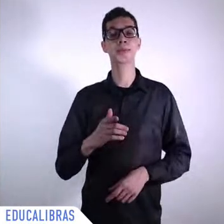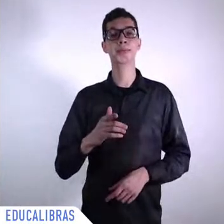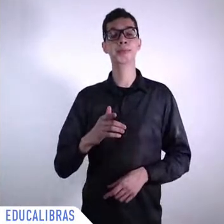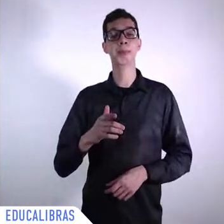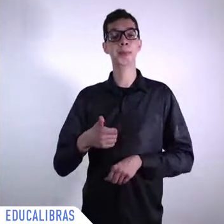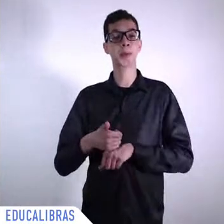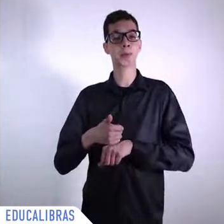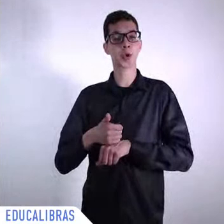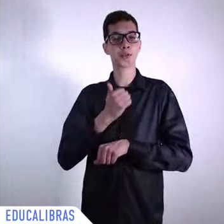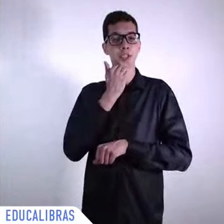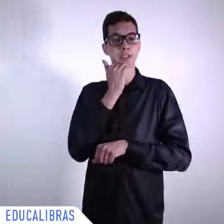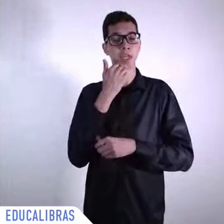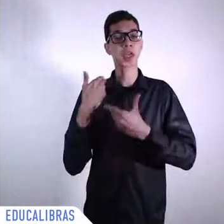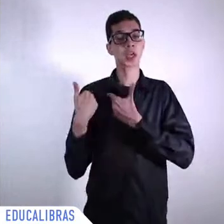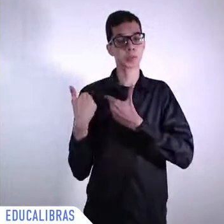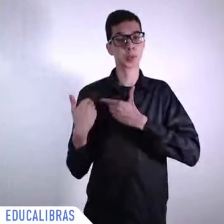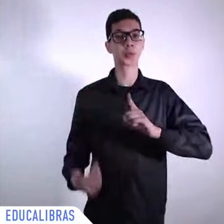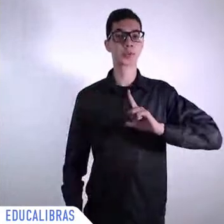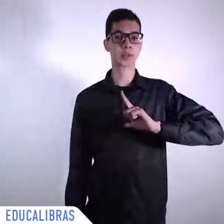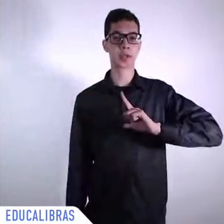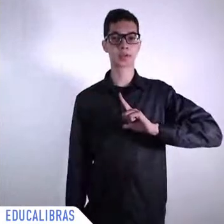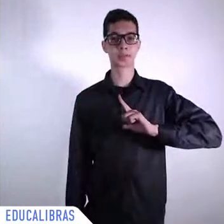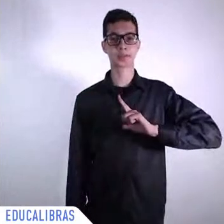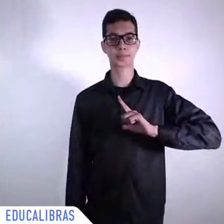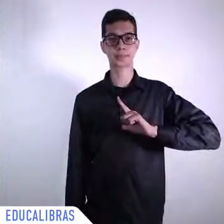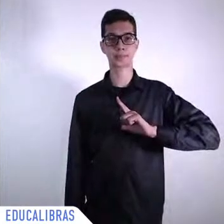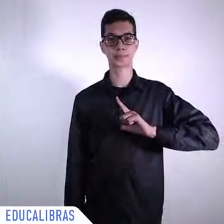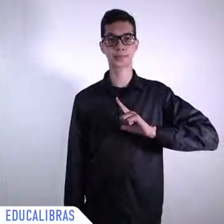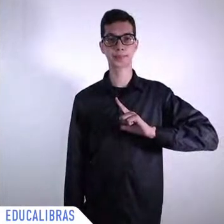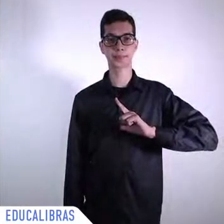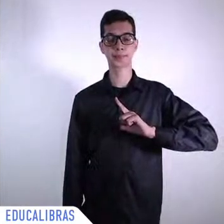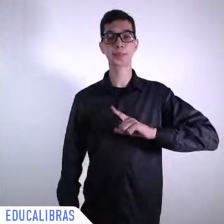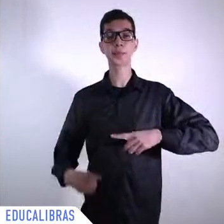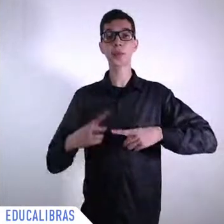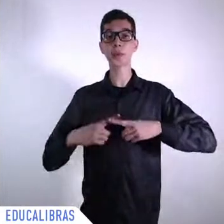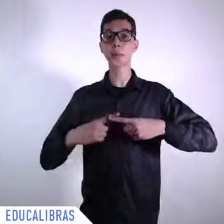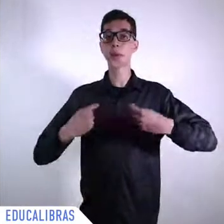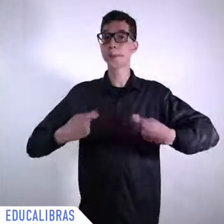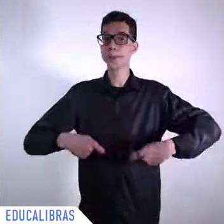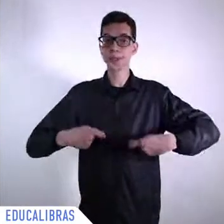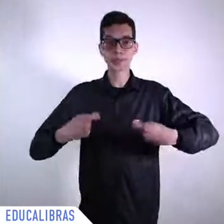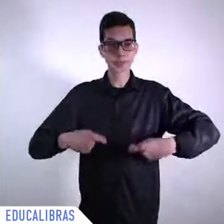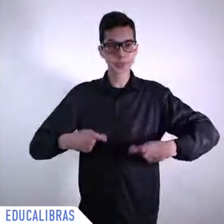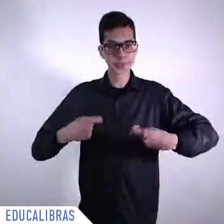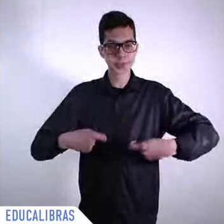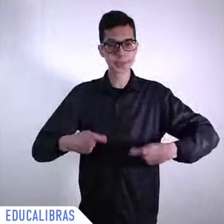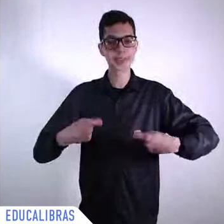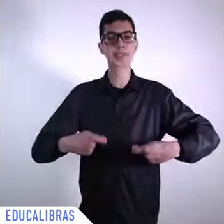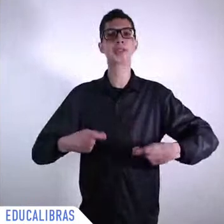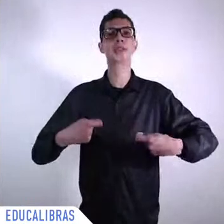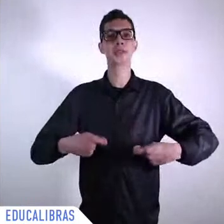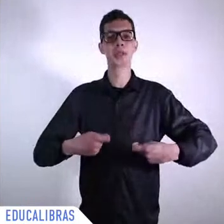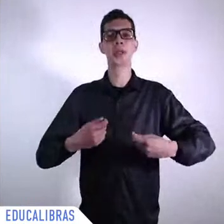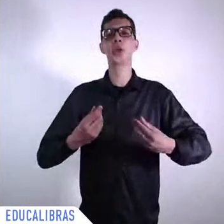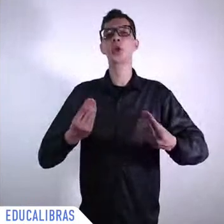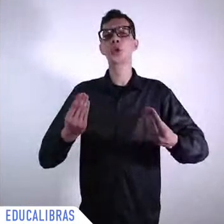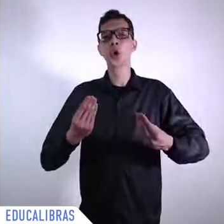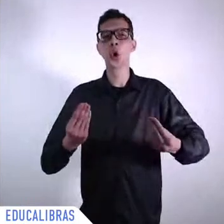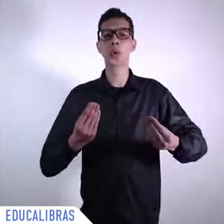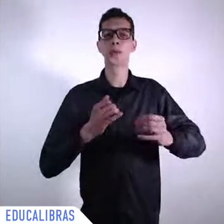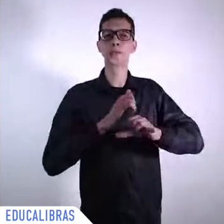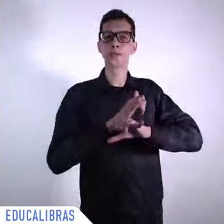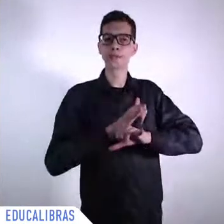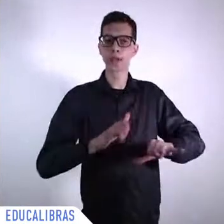know how to talk to the public at the end of the day science higher education